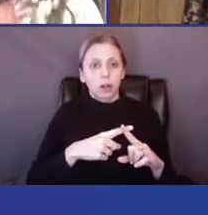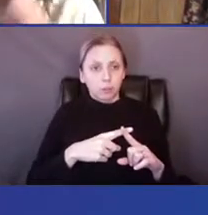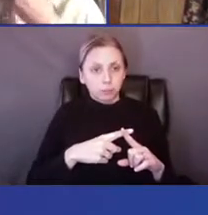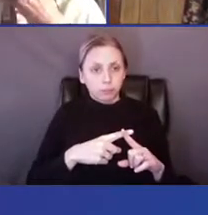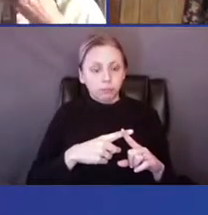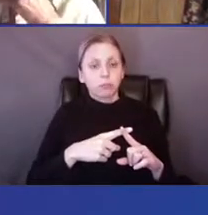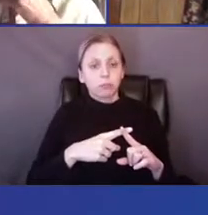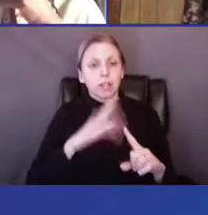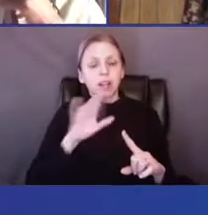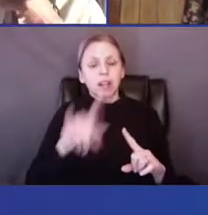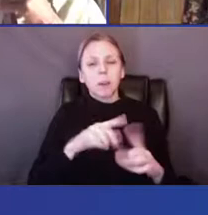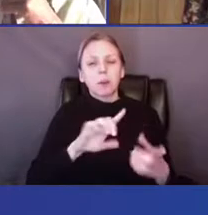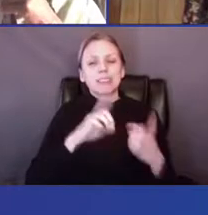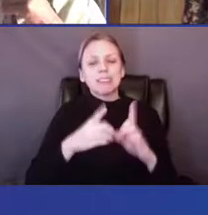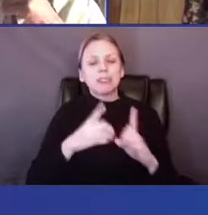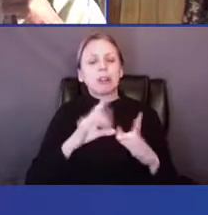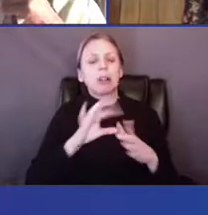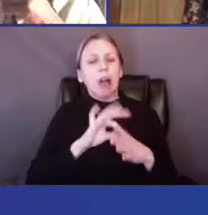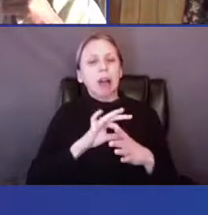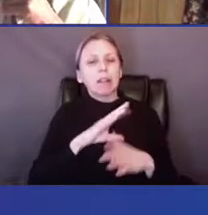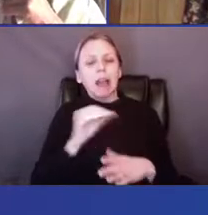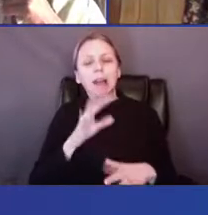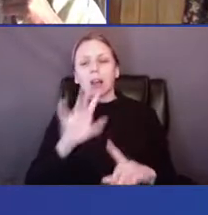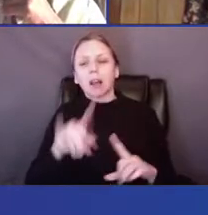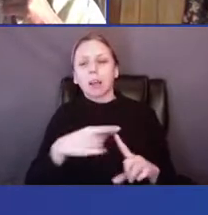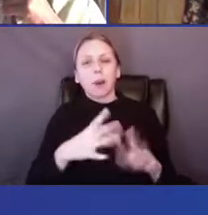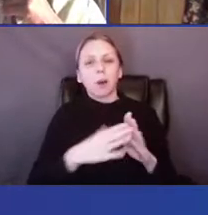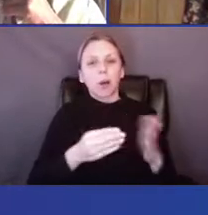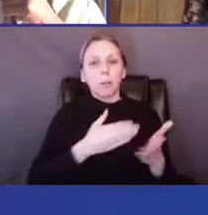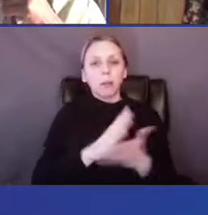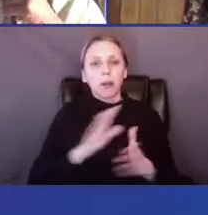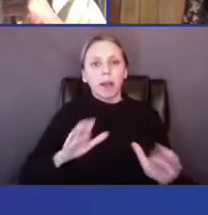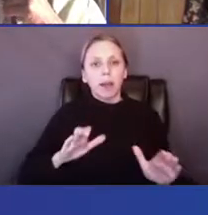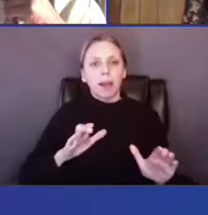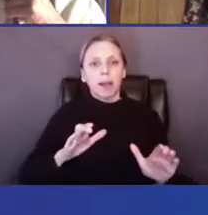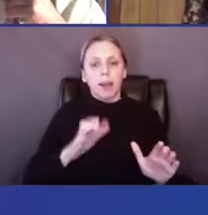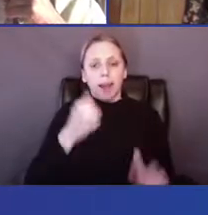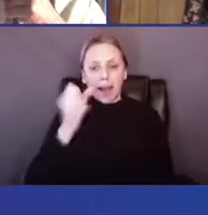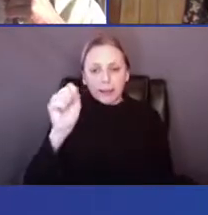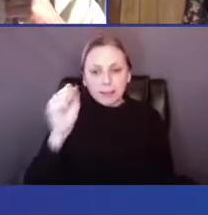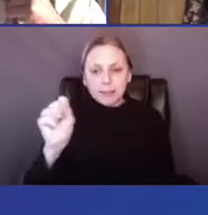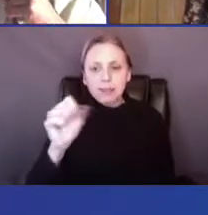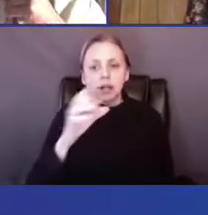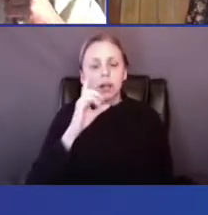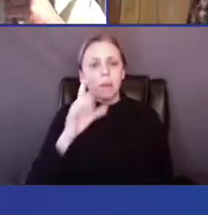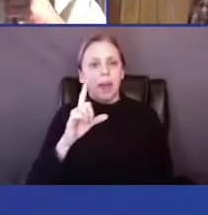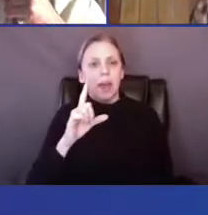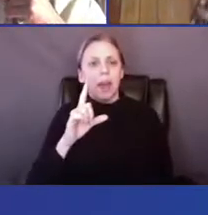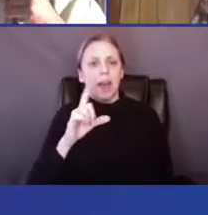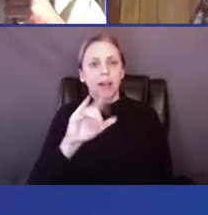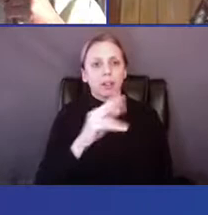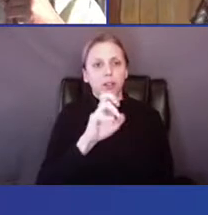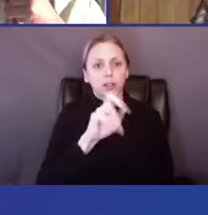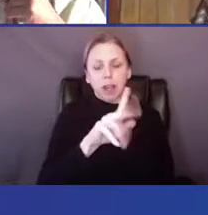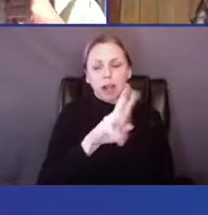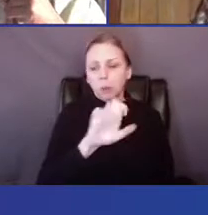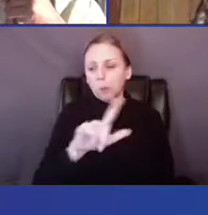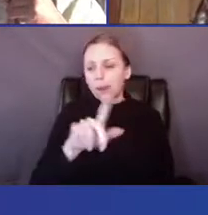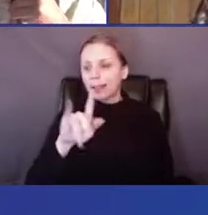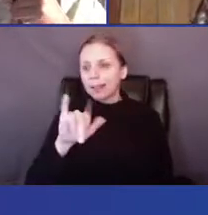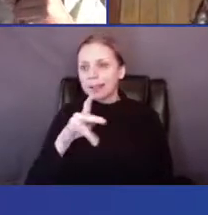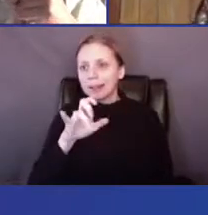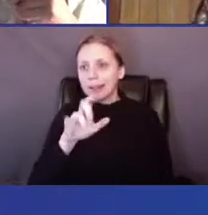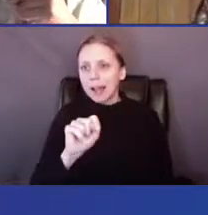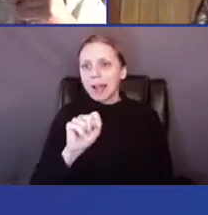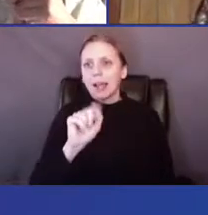to earlier and the kinds of copyright activism we see, choreographers in the commercial sphere, Jaquel Knight, you know, that are actually